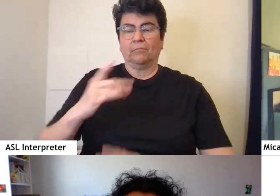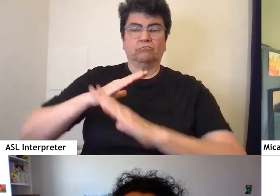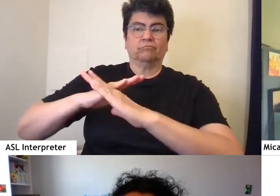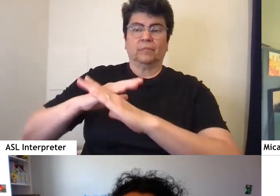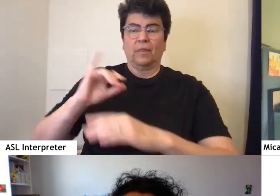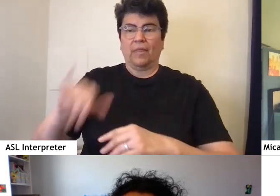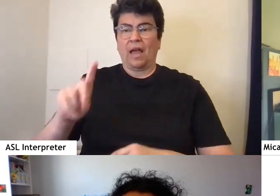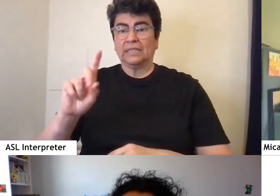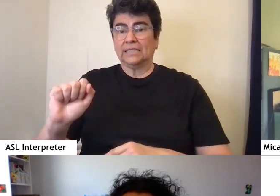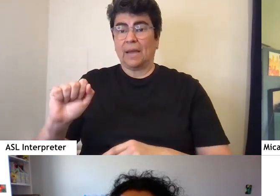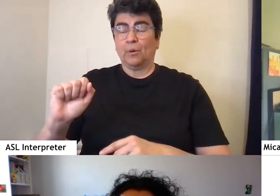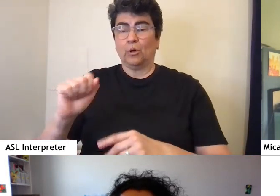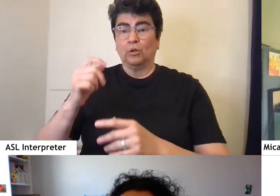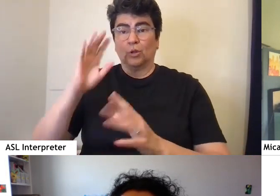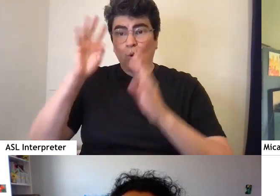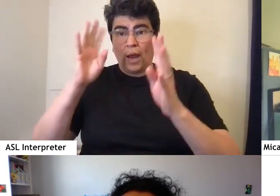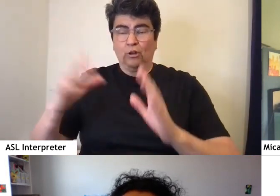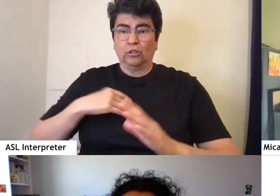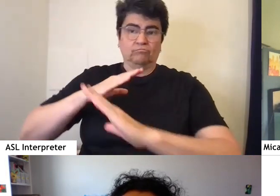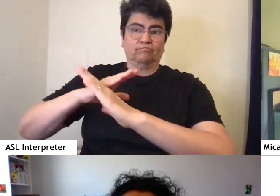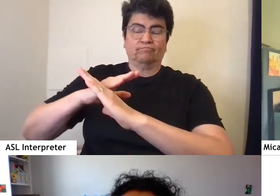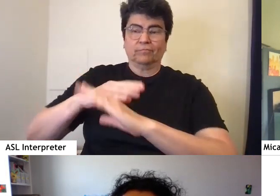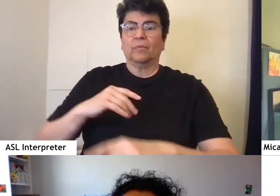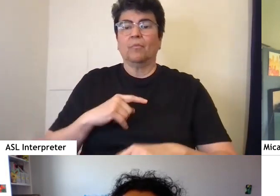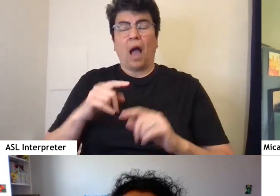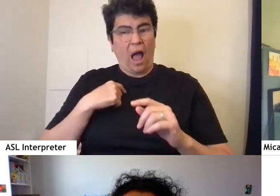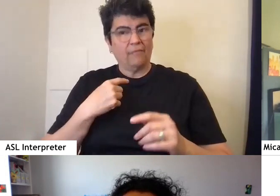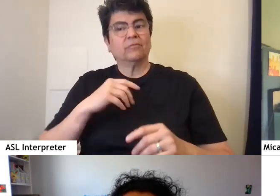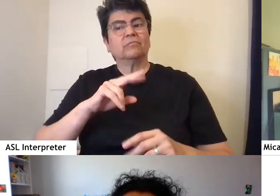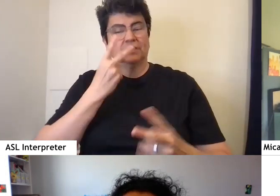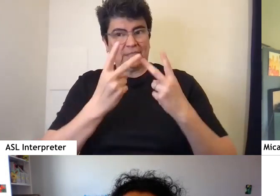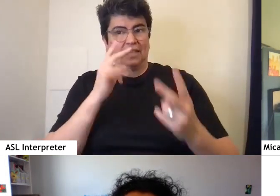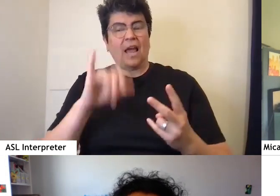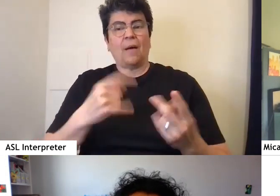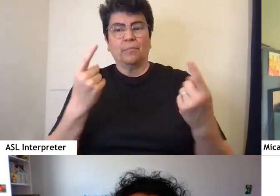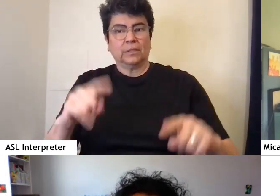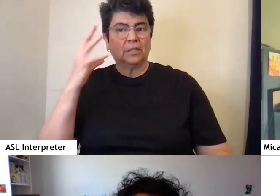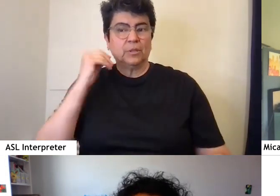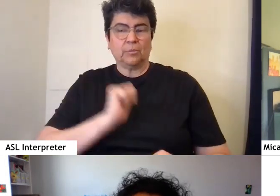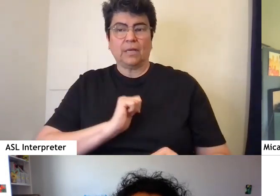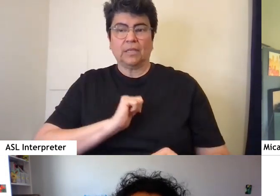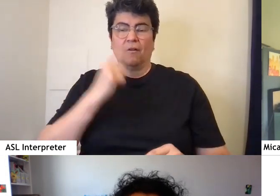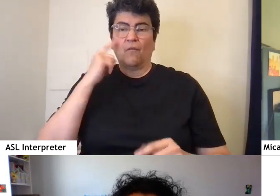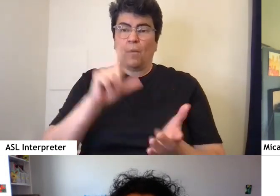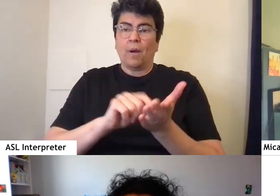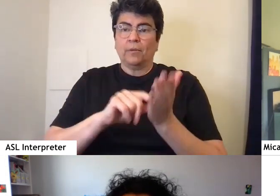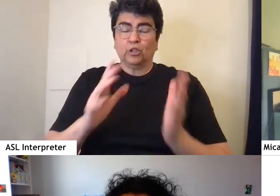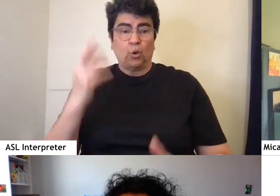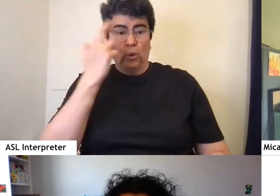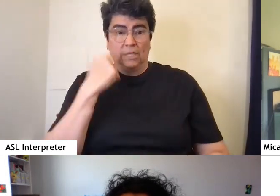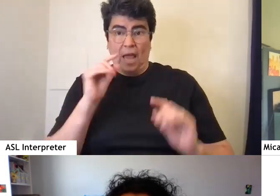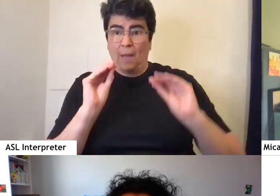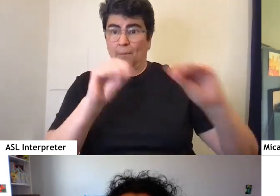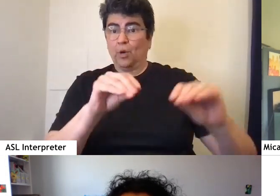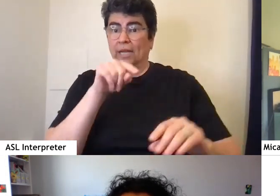It's something that I've run into in the past with publishers, but one of the reasons I've put this one here, this piece,